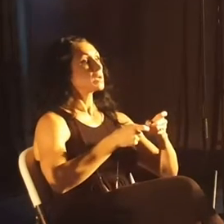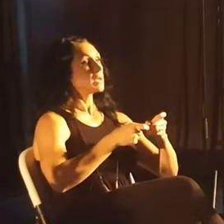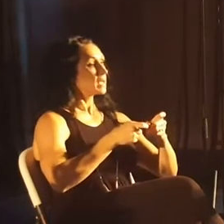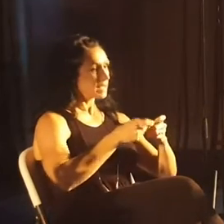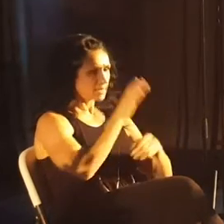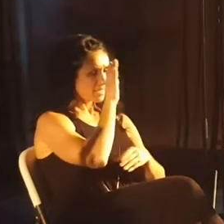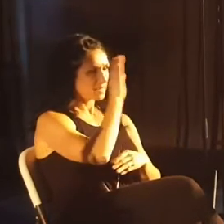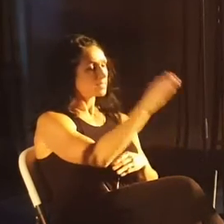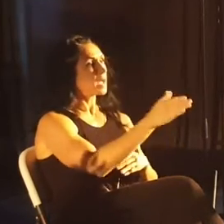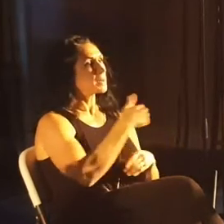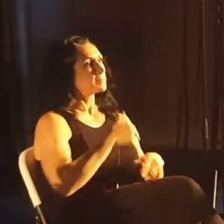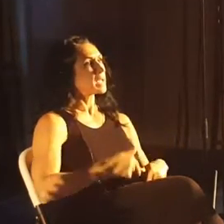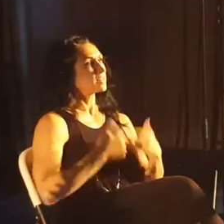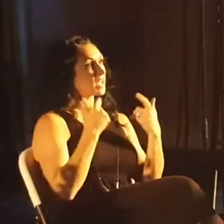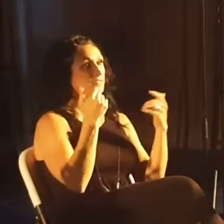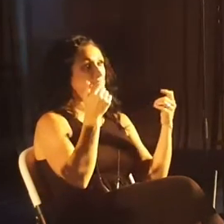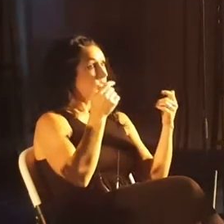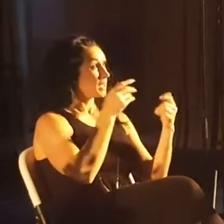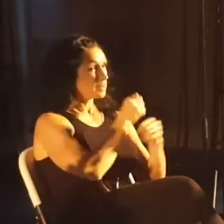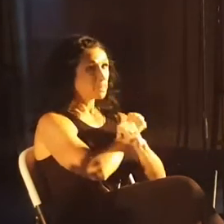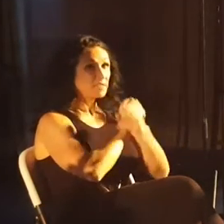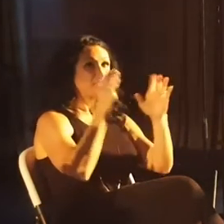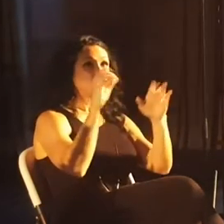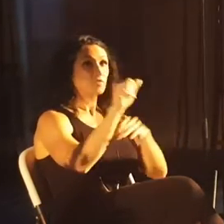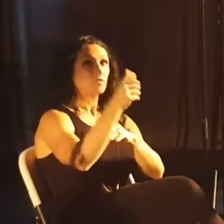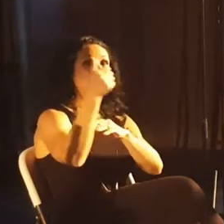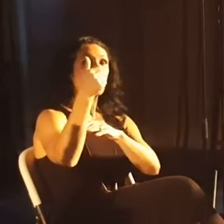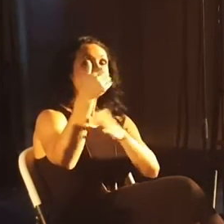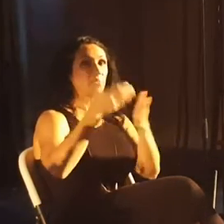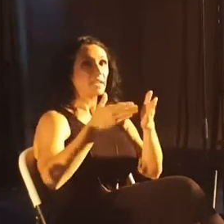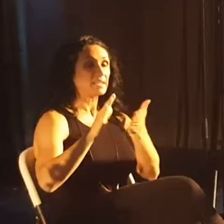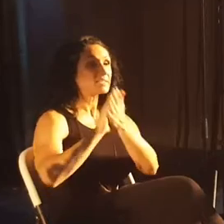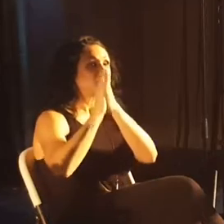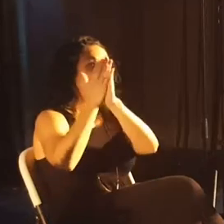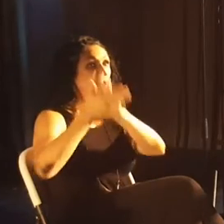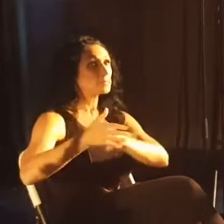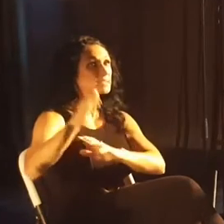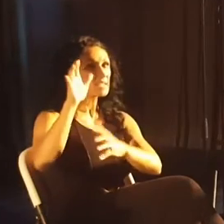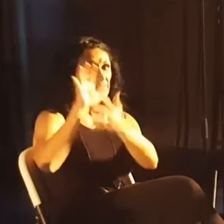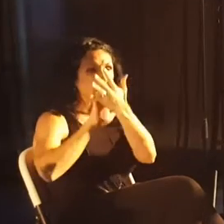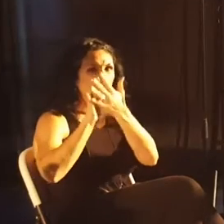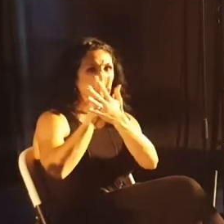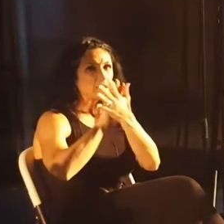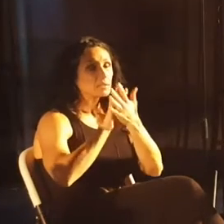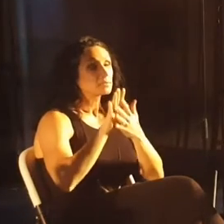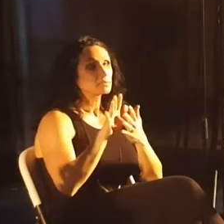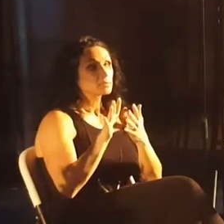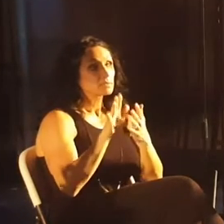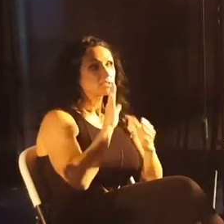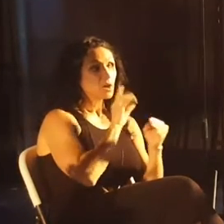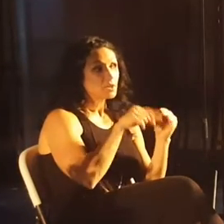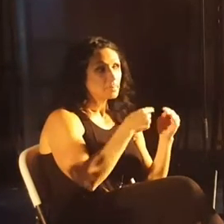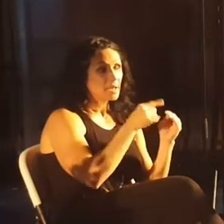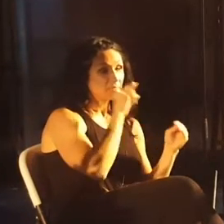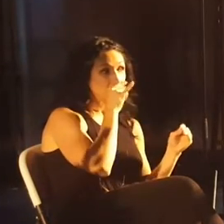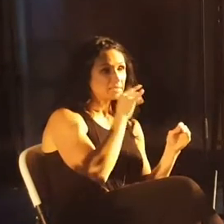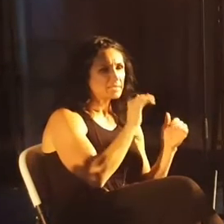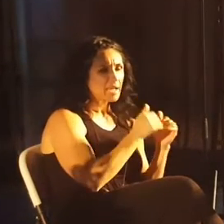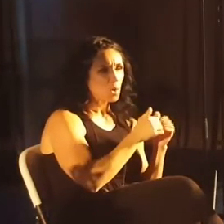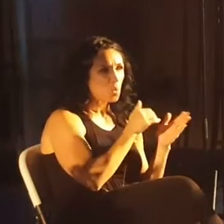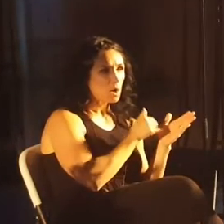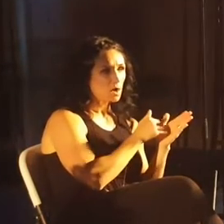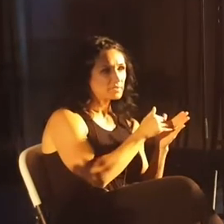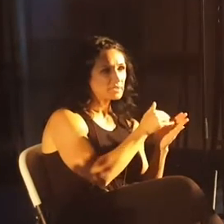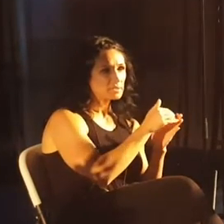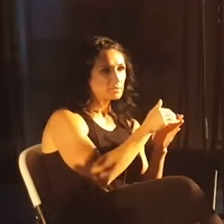align my life with that. And then my vision for everything else gets cloudy. Speaking of our kids, how often do